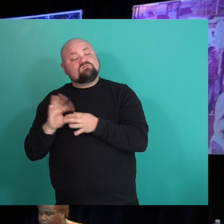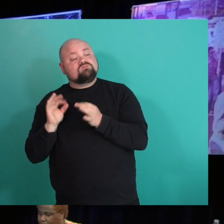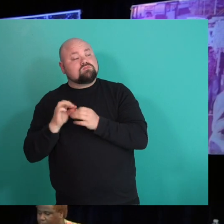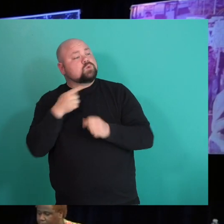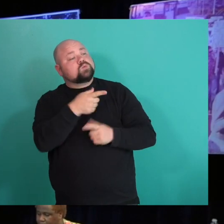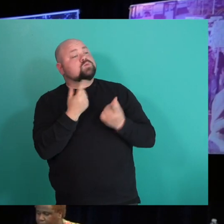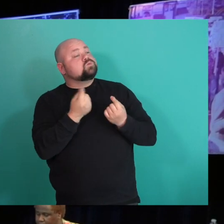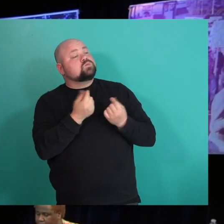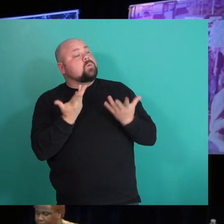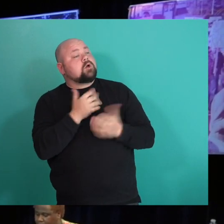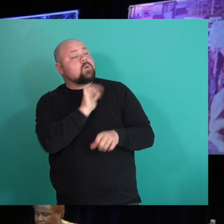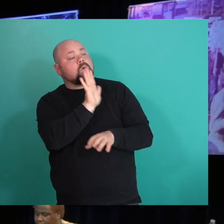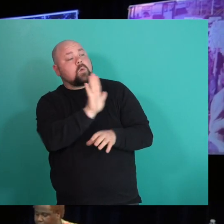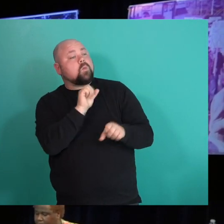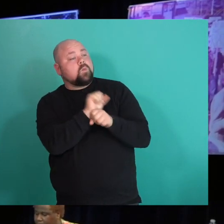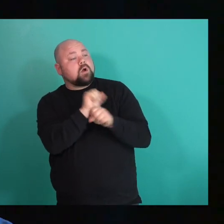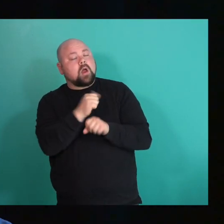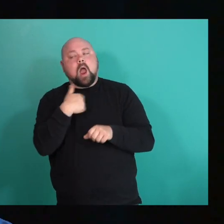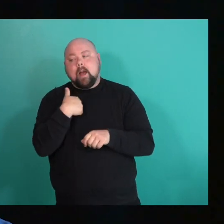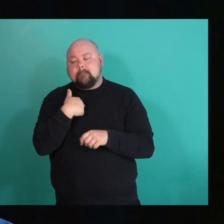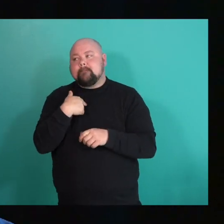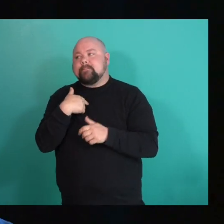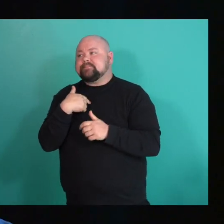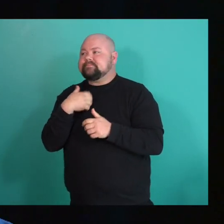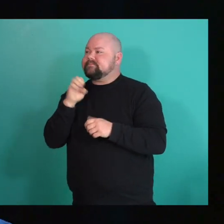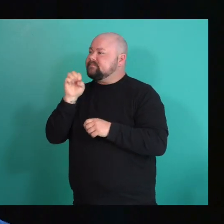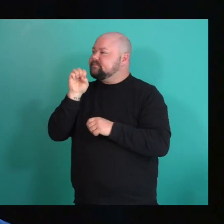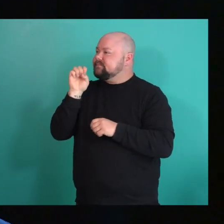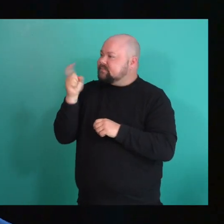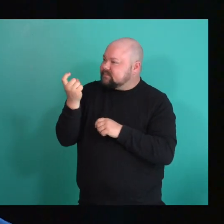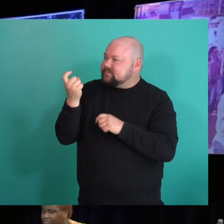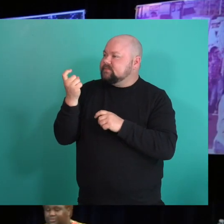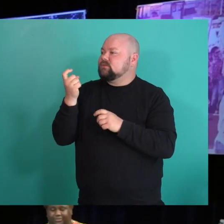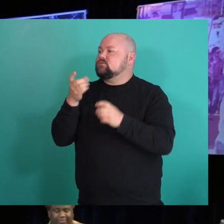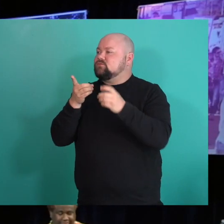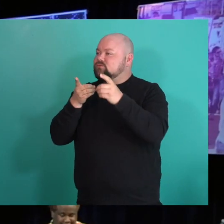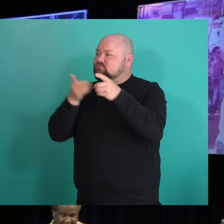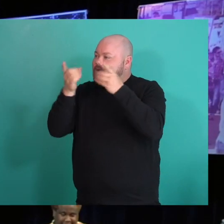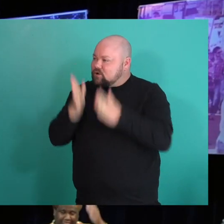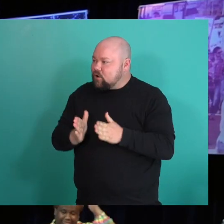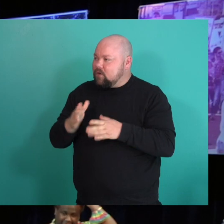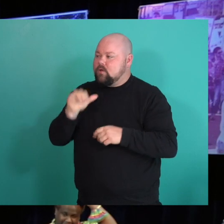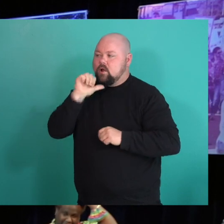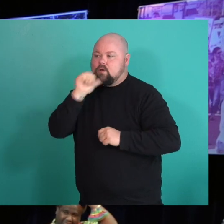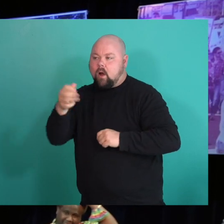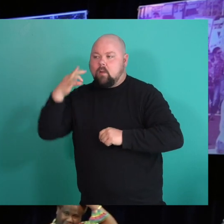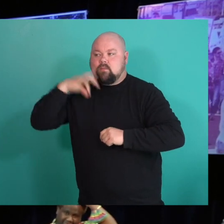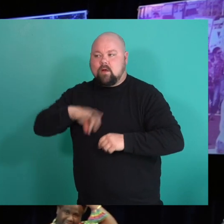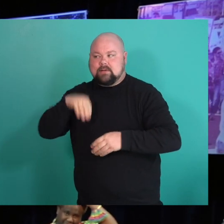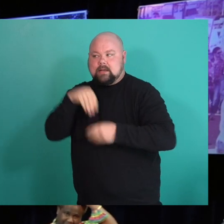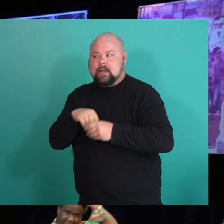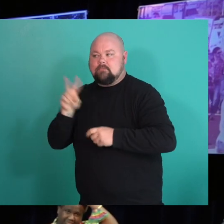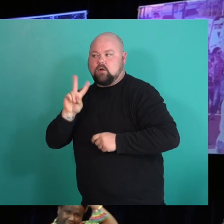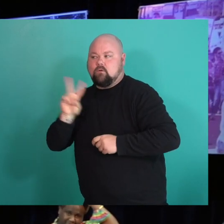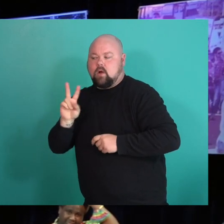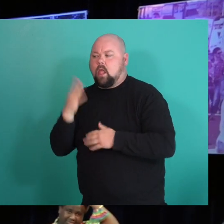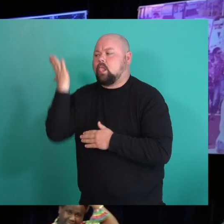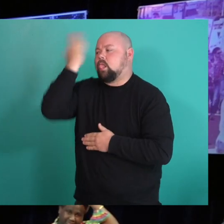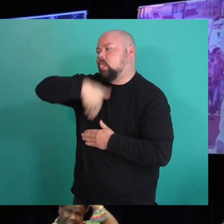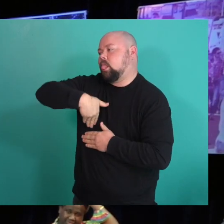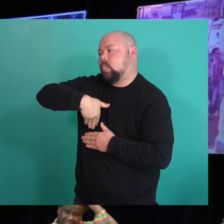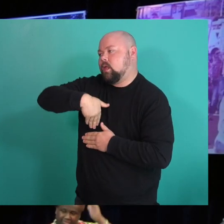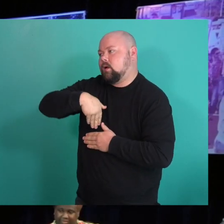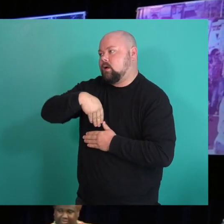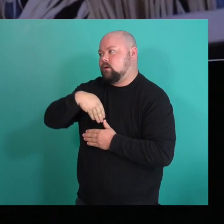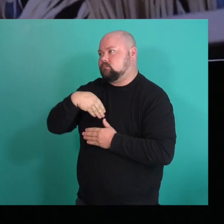what do you do? And I like, well, I, an executive director of a nonprofit in Vancouver, you know, like you kind of guard yourself before you,